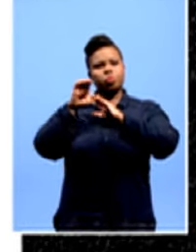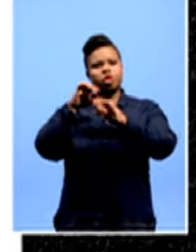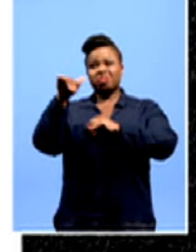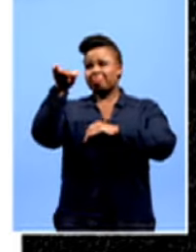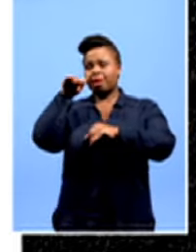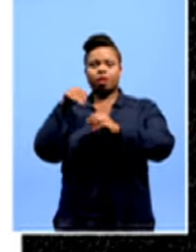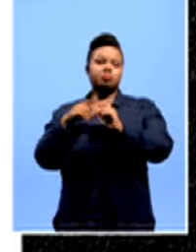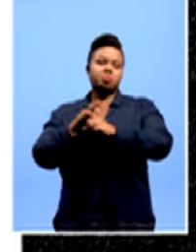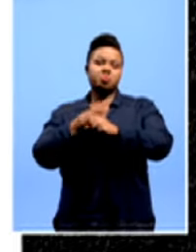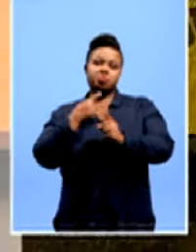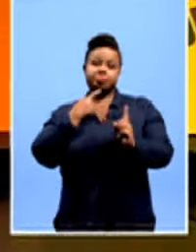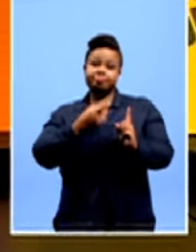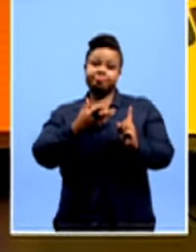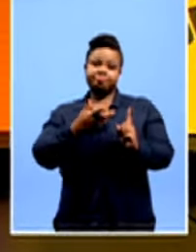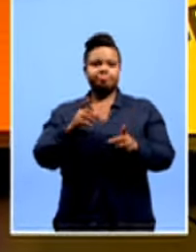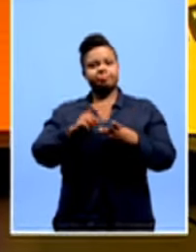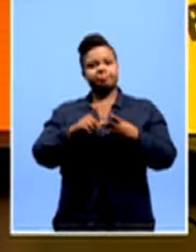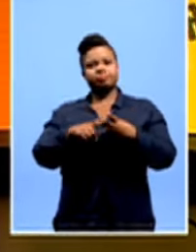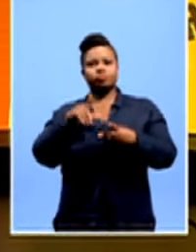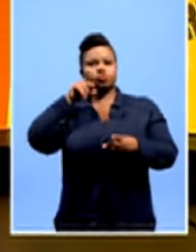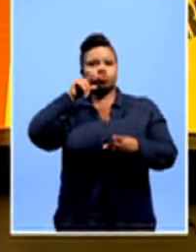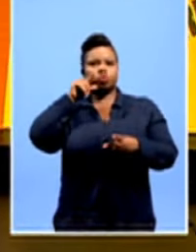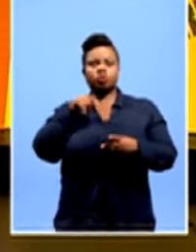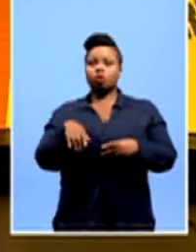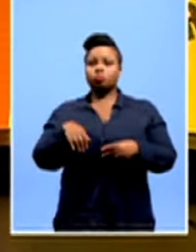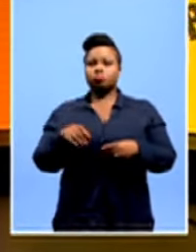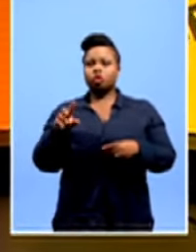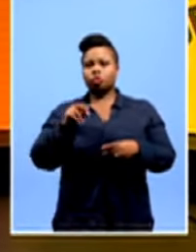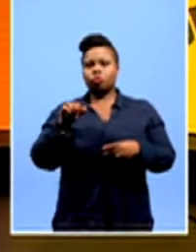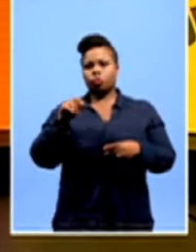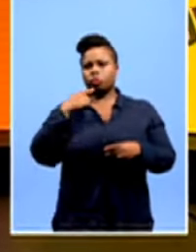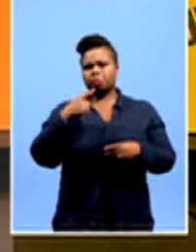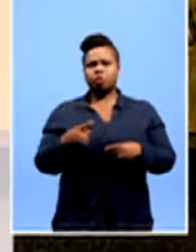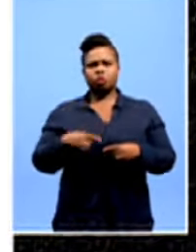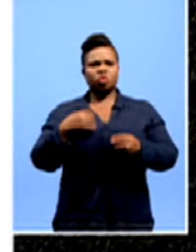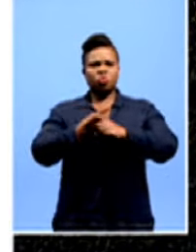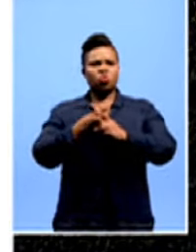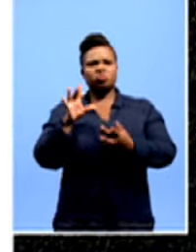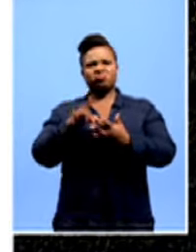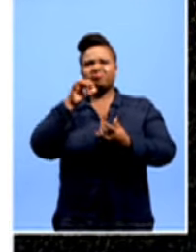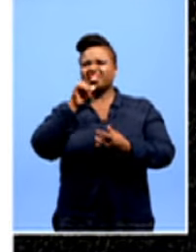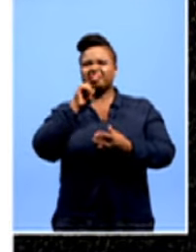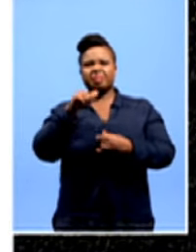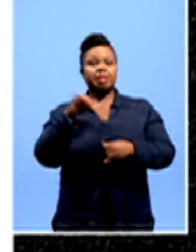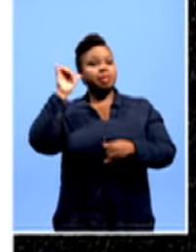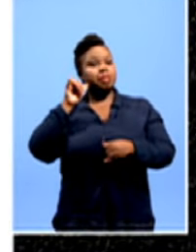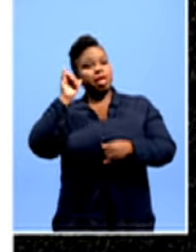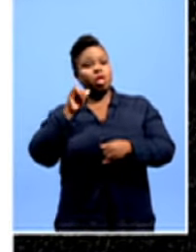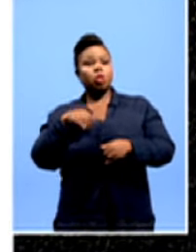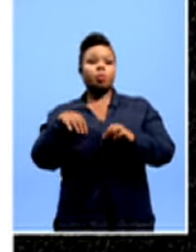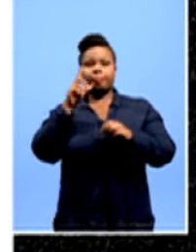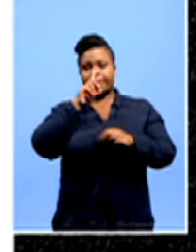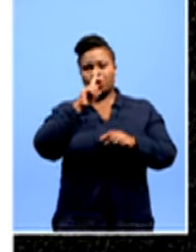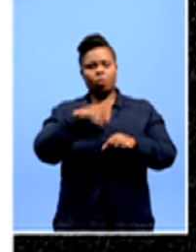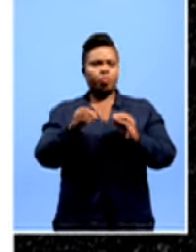networks. That's what Albert says. On Twitter, Nuno says, Just pick the best. Doesn't matter if they're yellow, pink or blue. I just